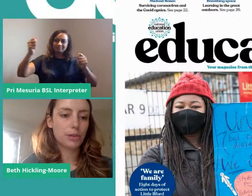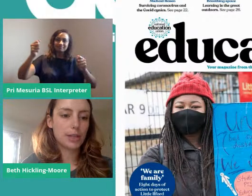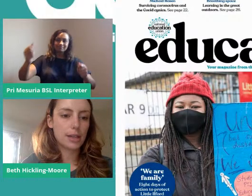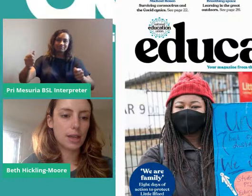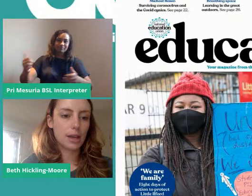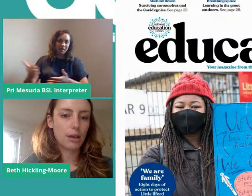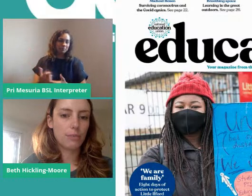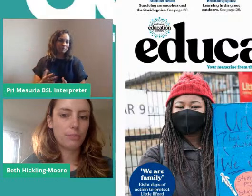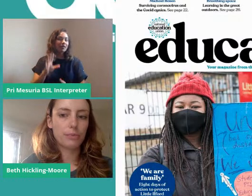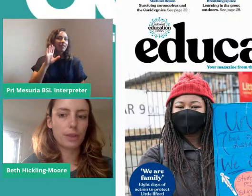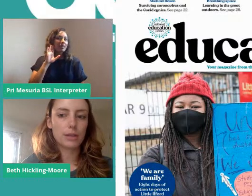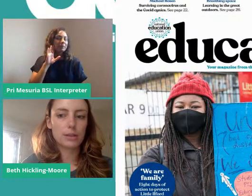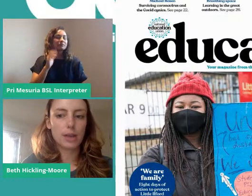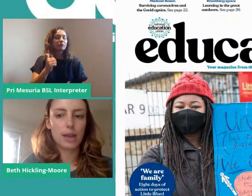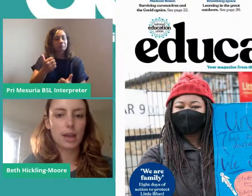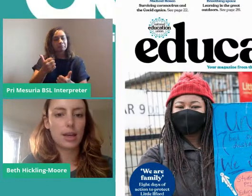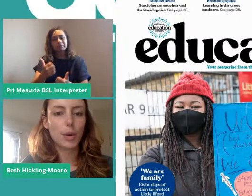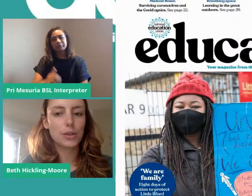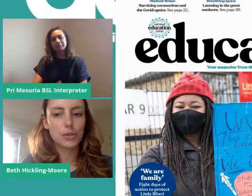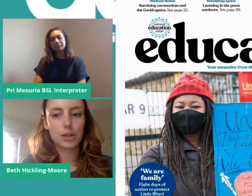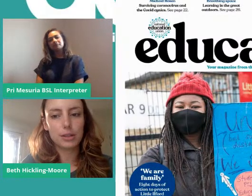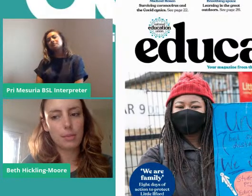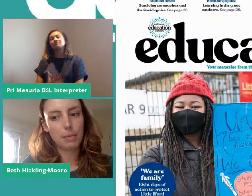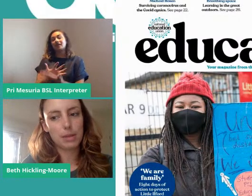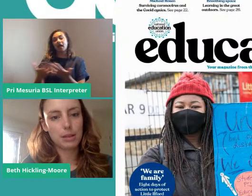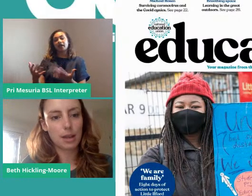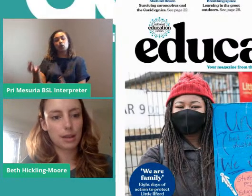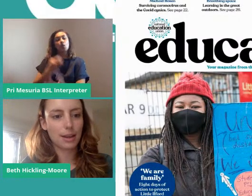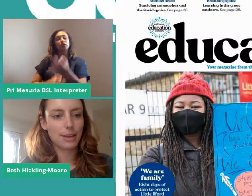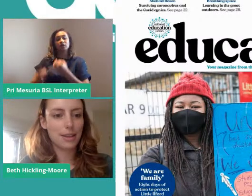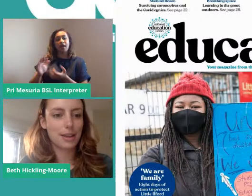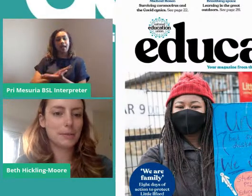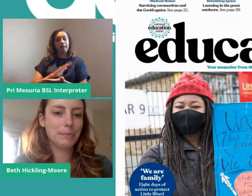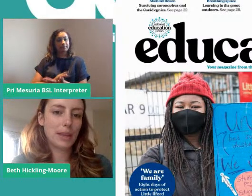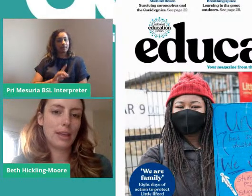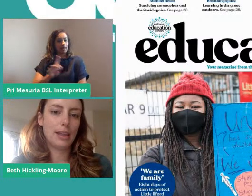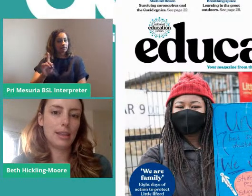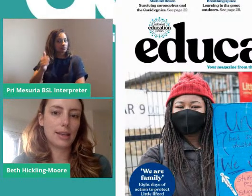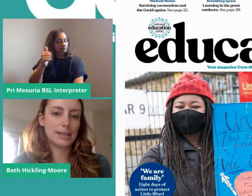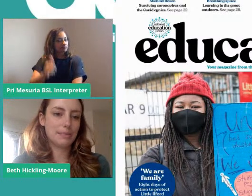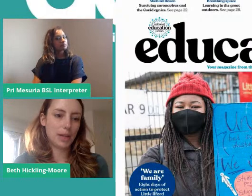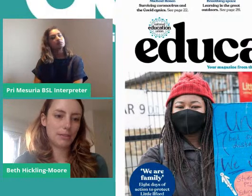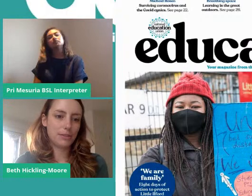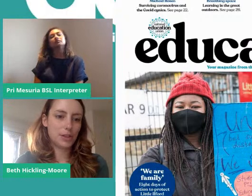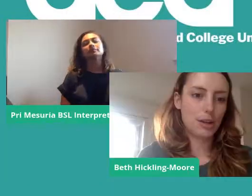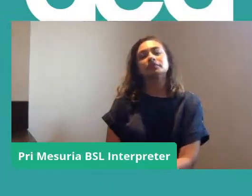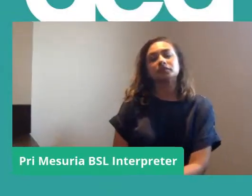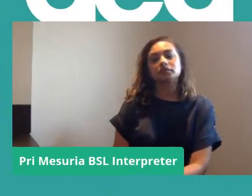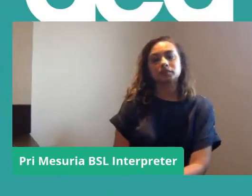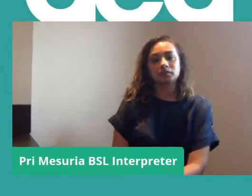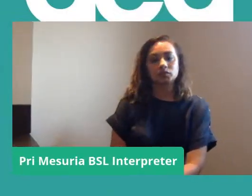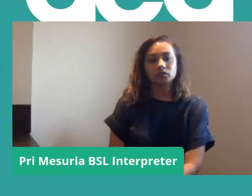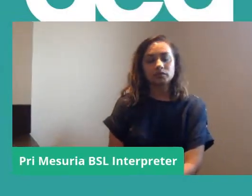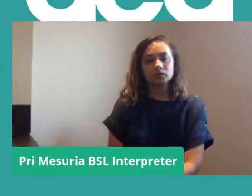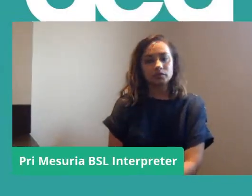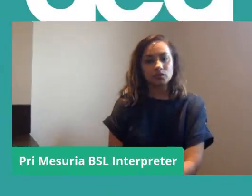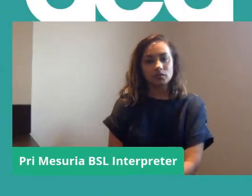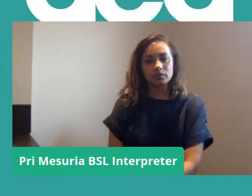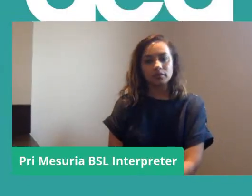so much for listening. As I say, any questions, I'm happy to take at the end. thanks, Nick, for sharing those slides.